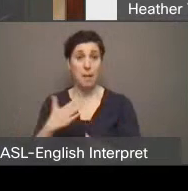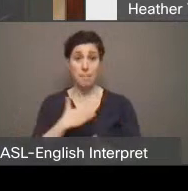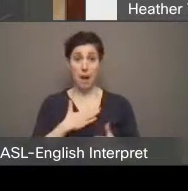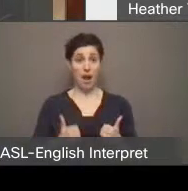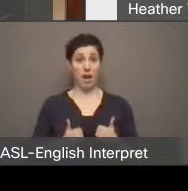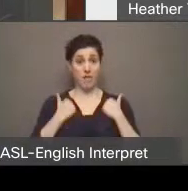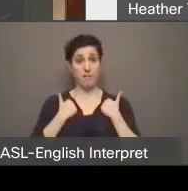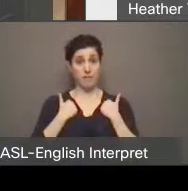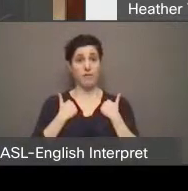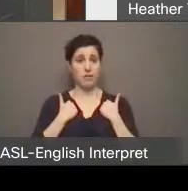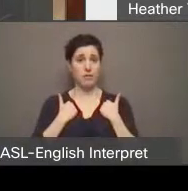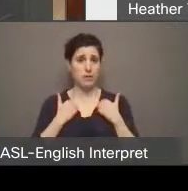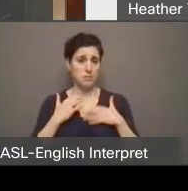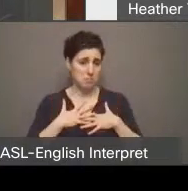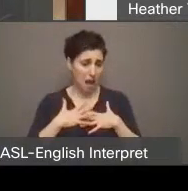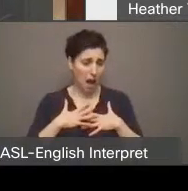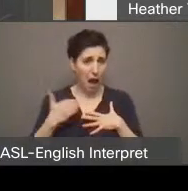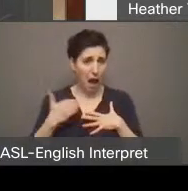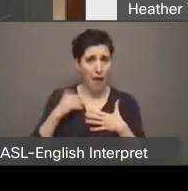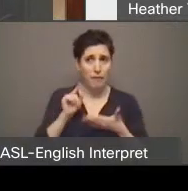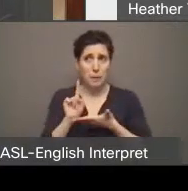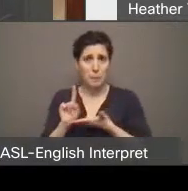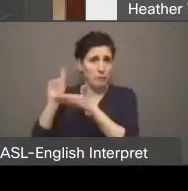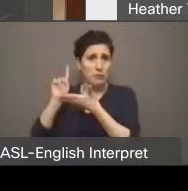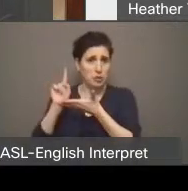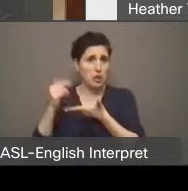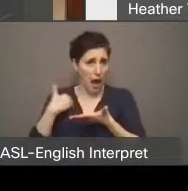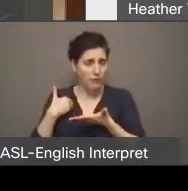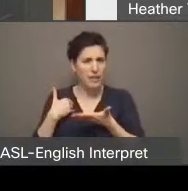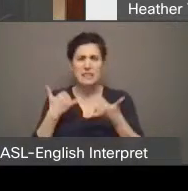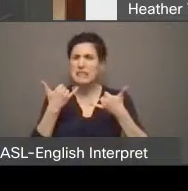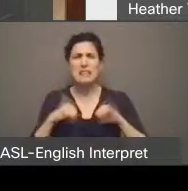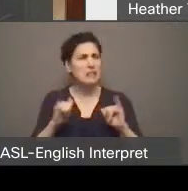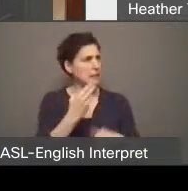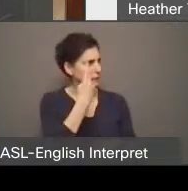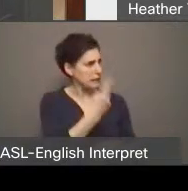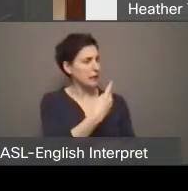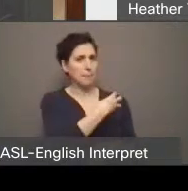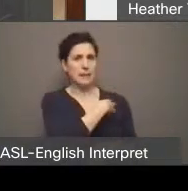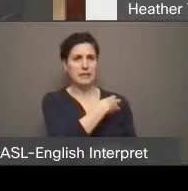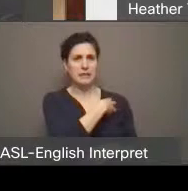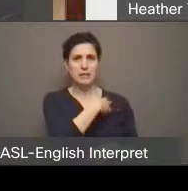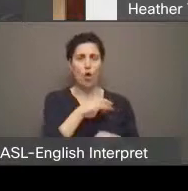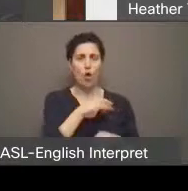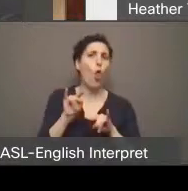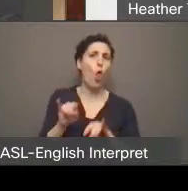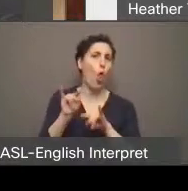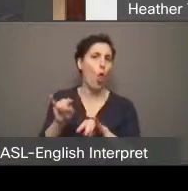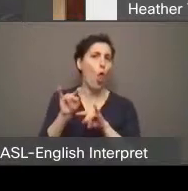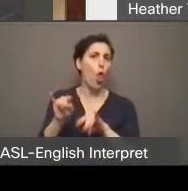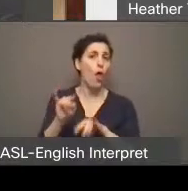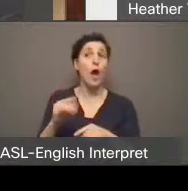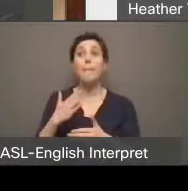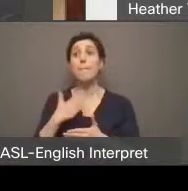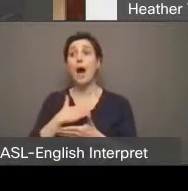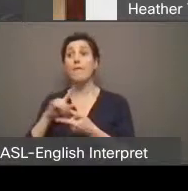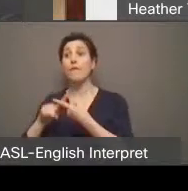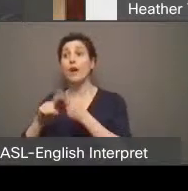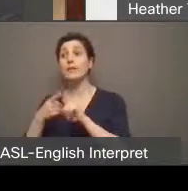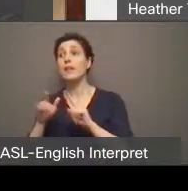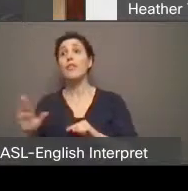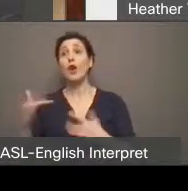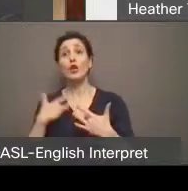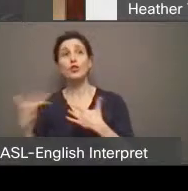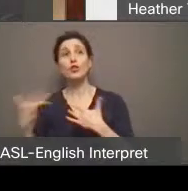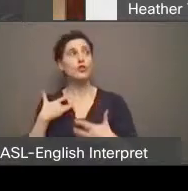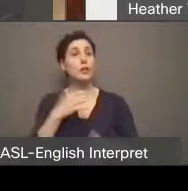protected by race and class privilege, I've witnessed police make fun of unhoused folks to my face. I've had friends have their concerns disregarded or even